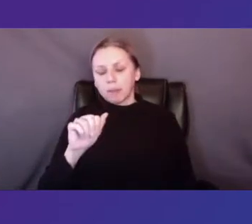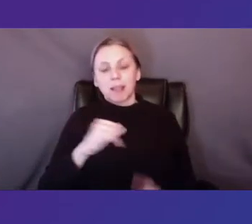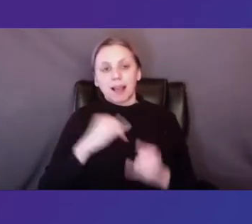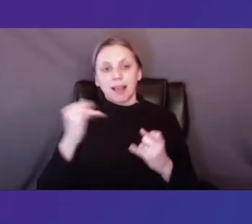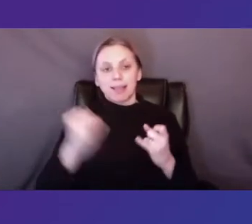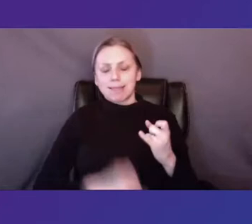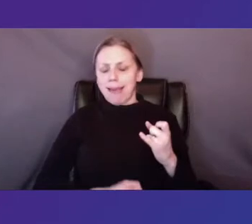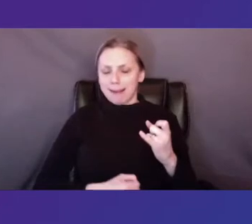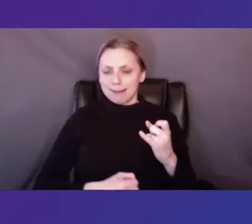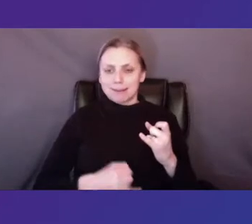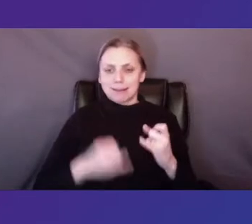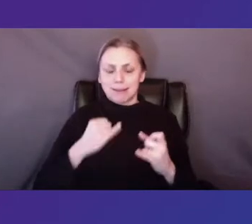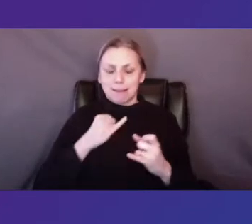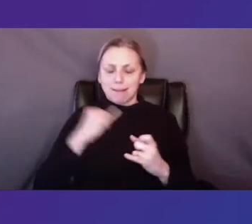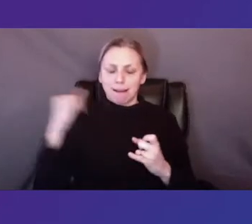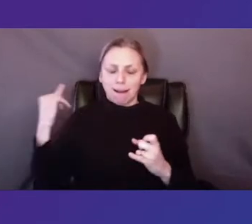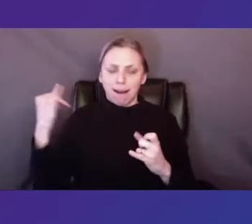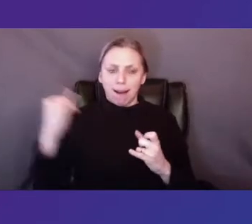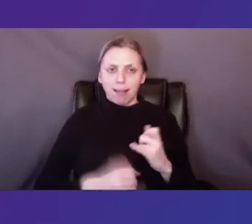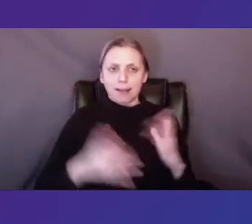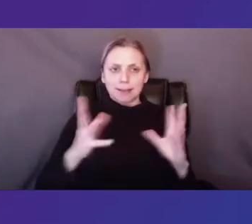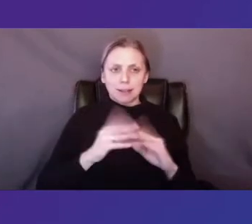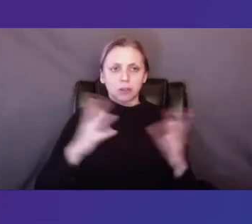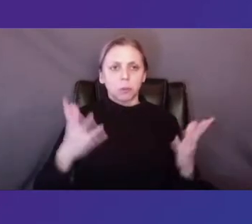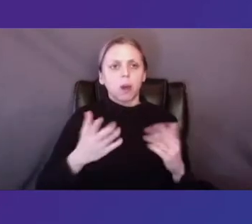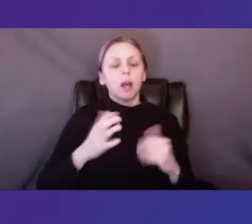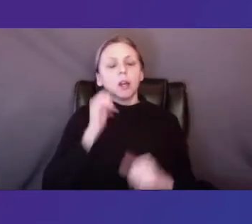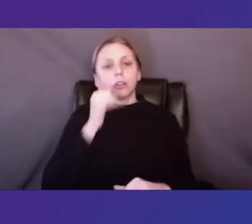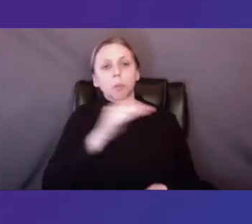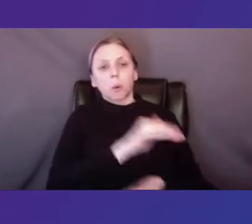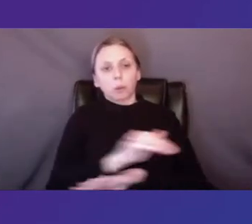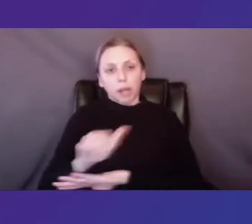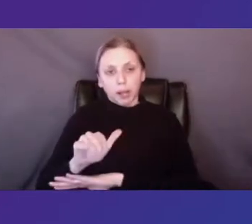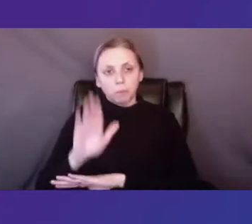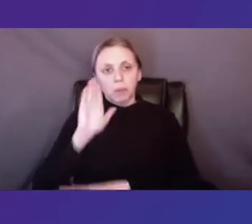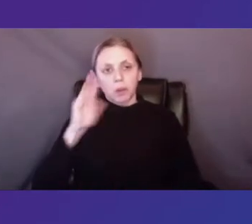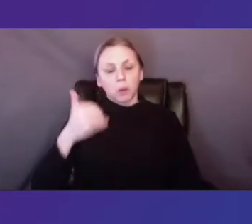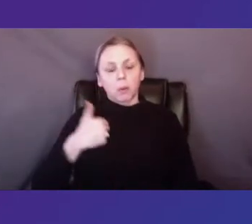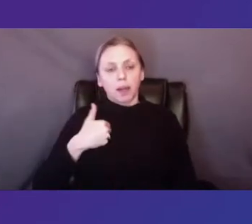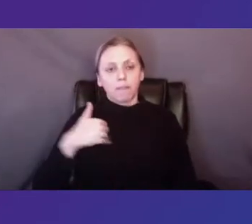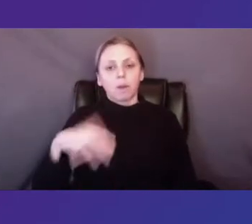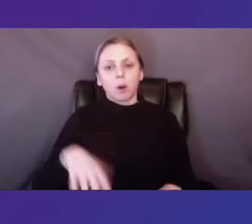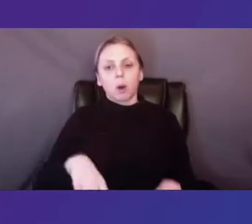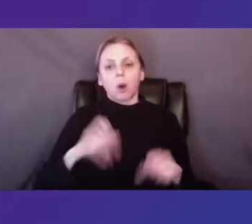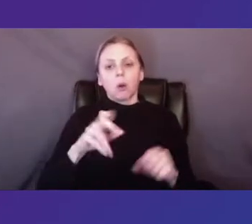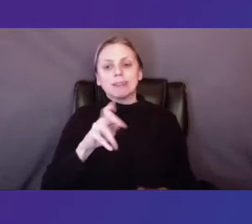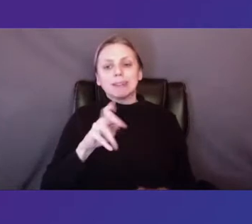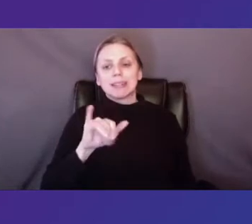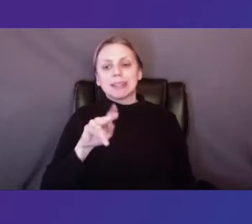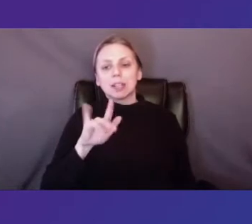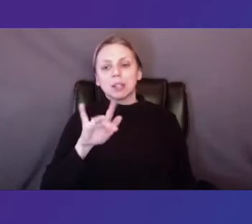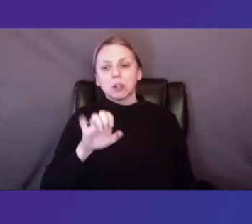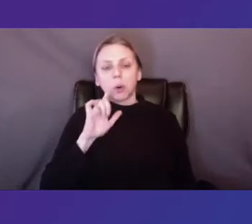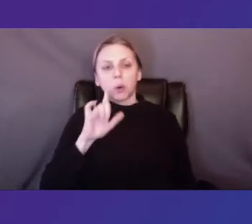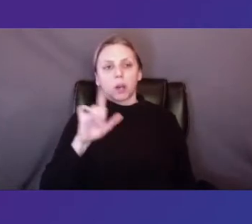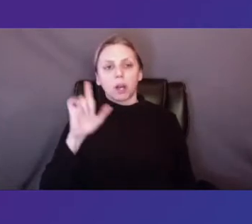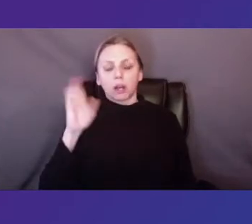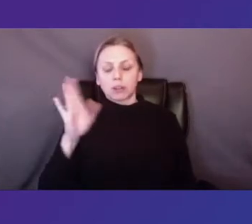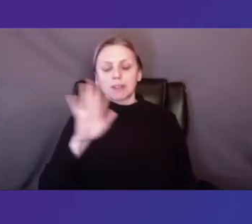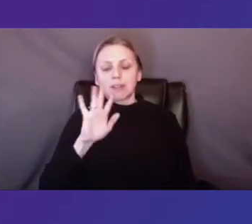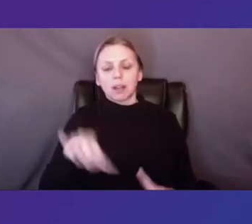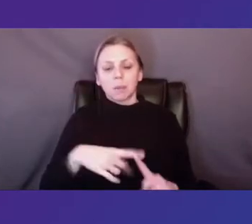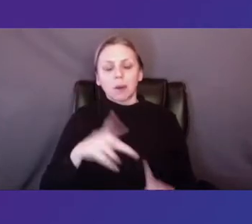certainly not let with certainly not least tomorrow evening. We'll host the keynote address entitled disabled